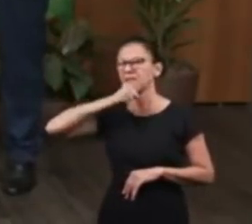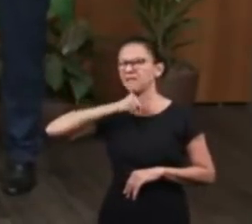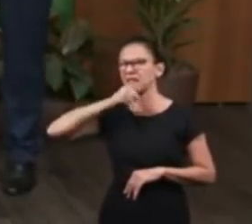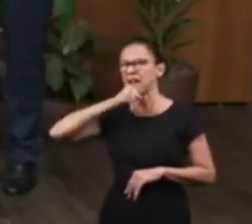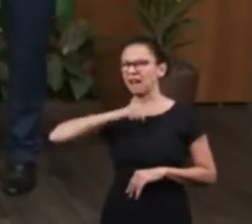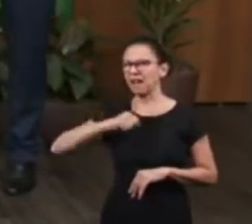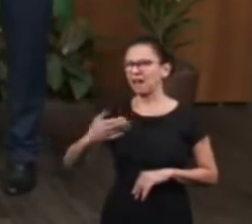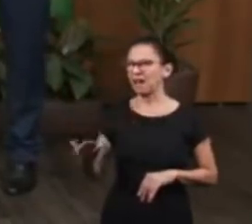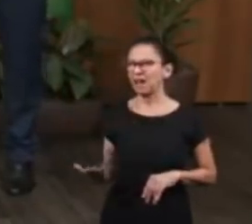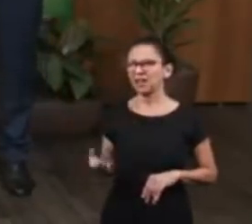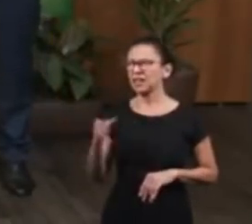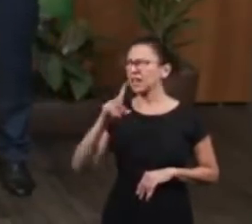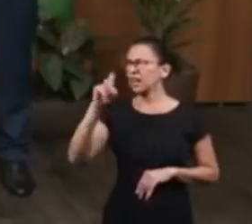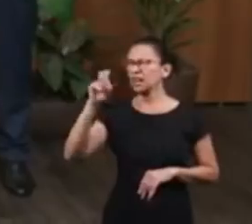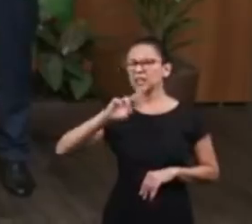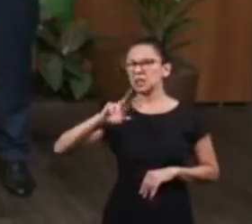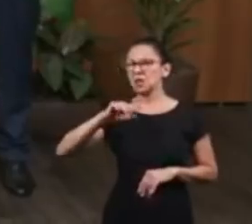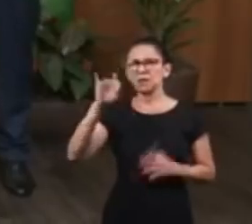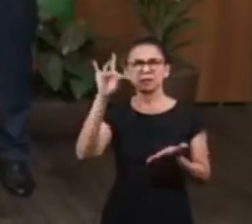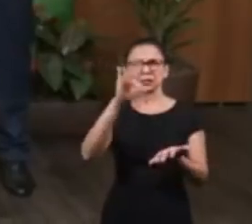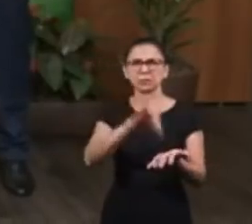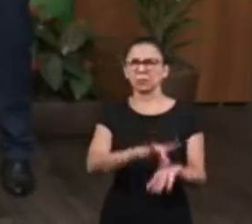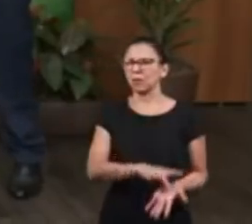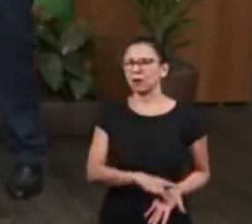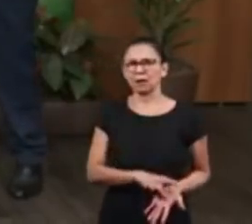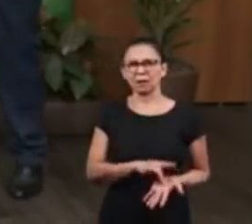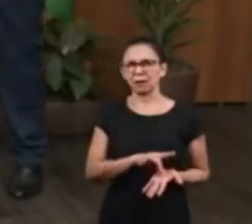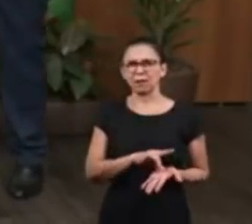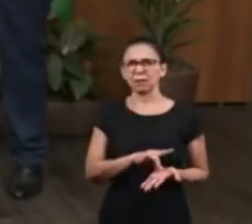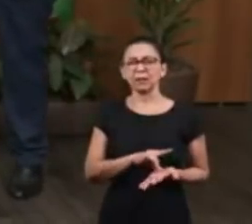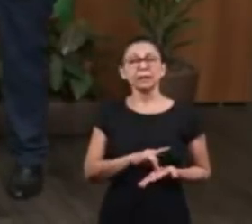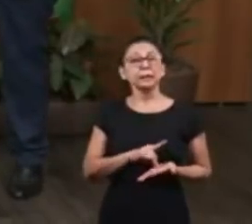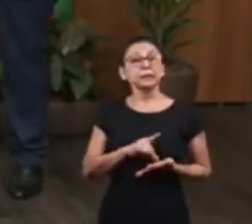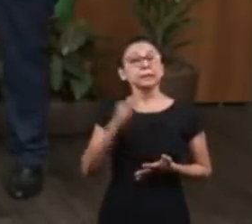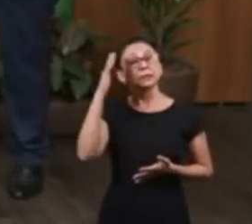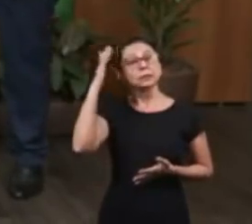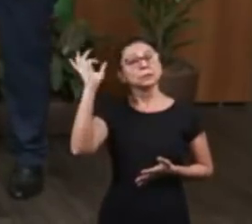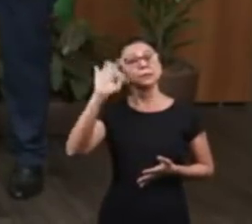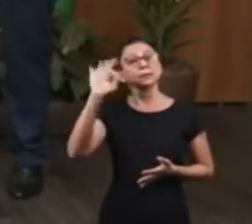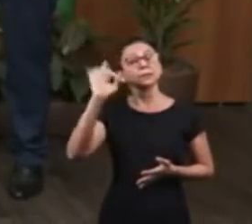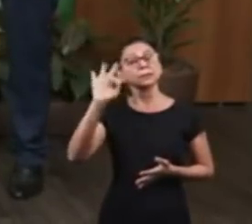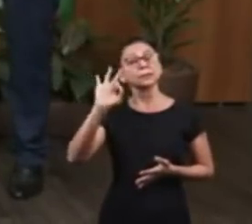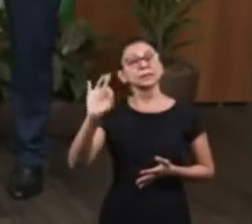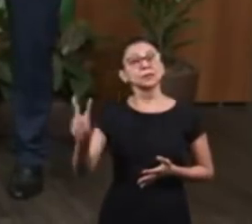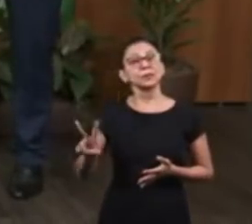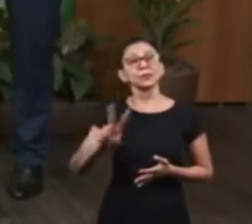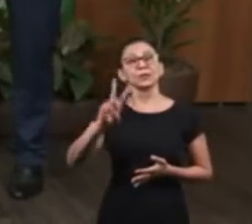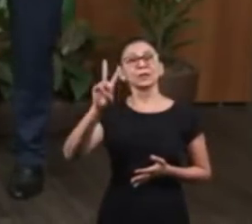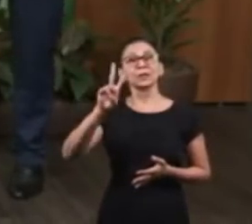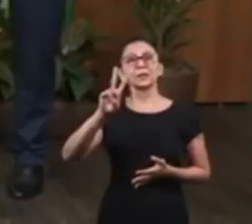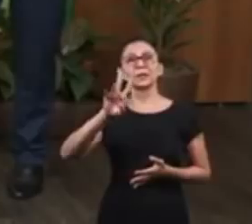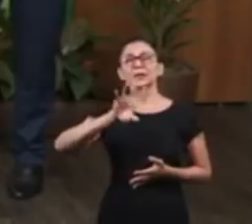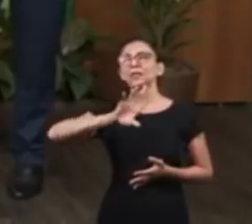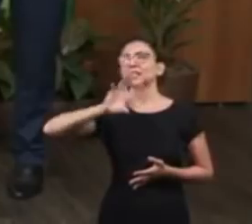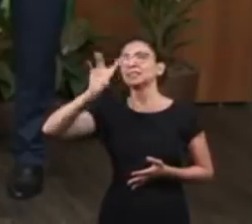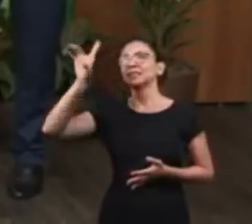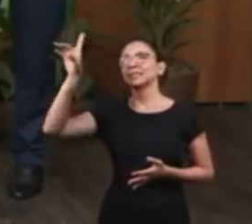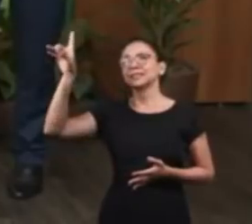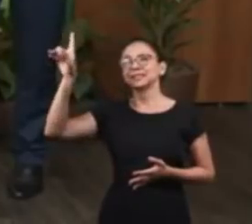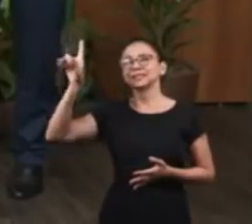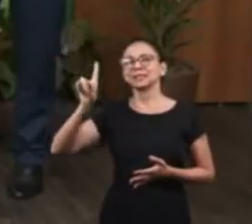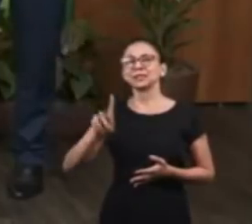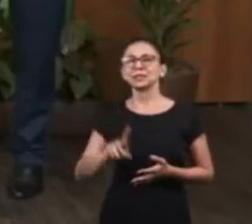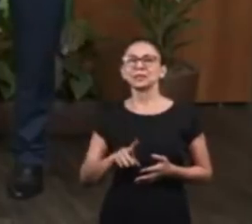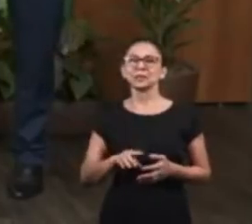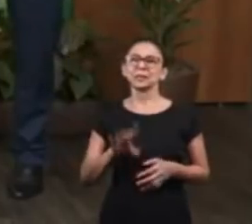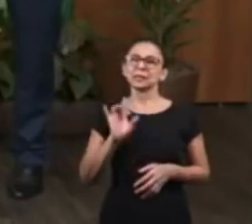are no longer current. Man does not understand God's values. He only understands